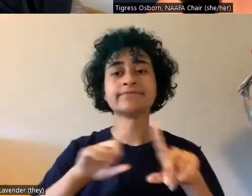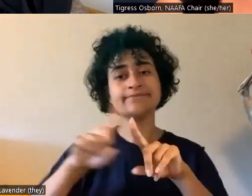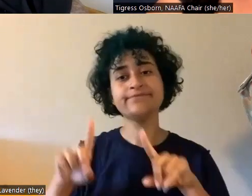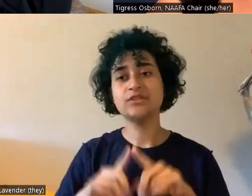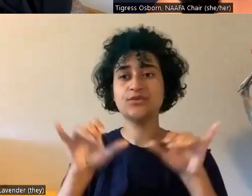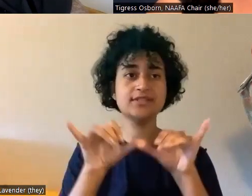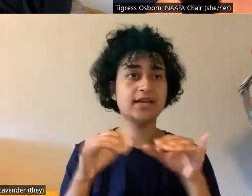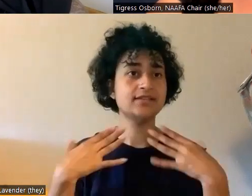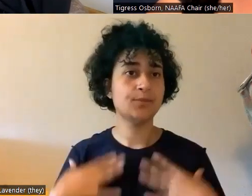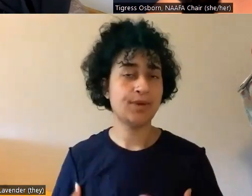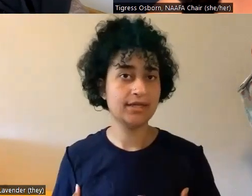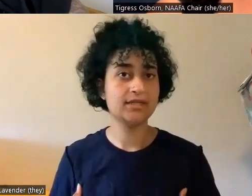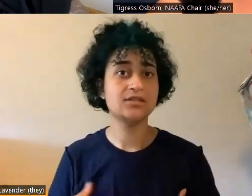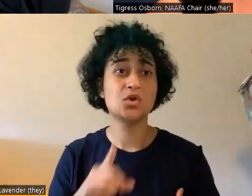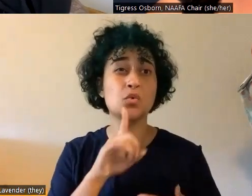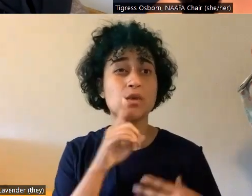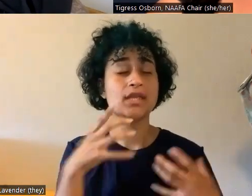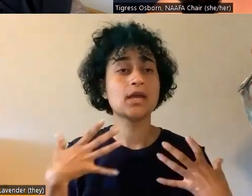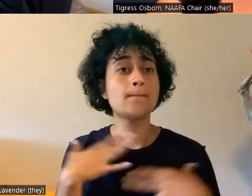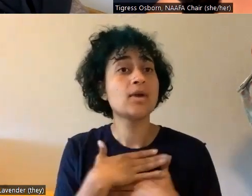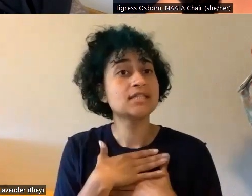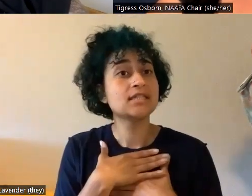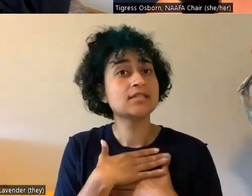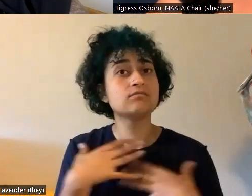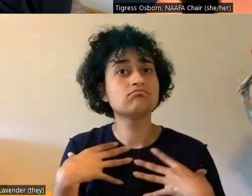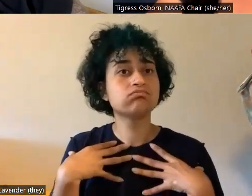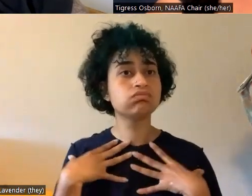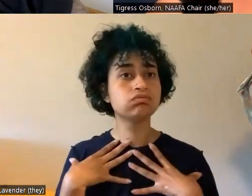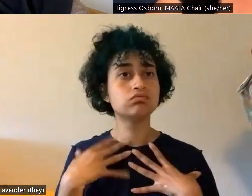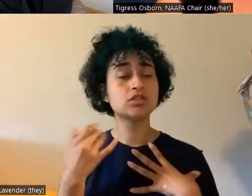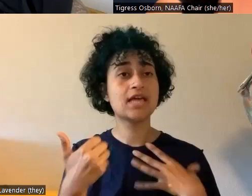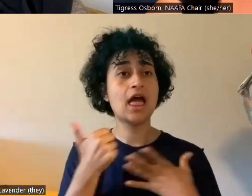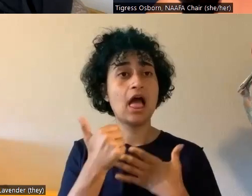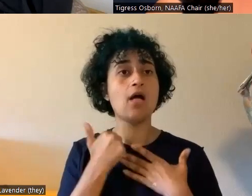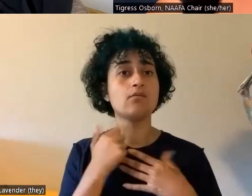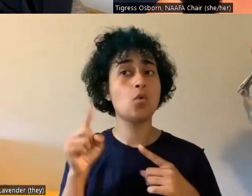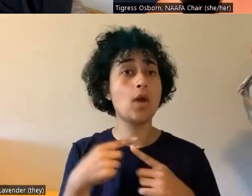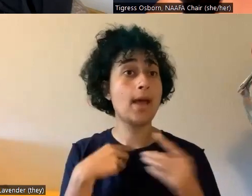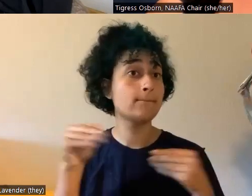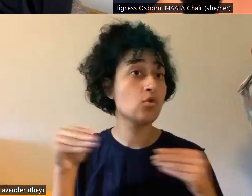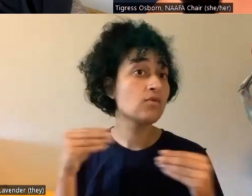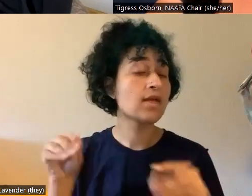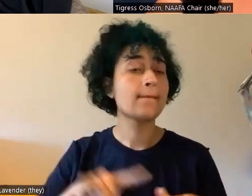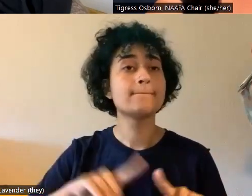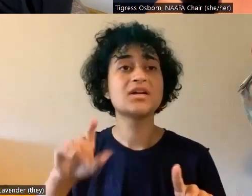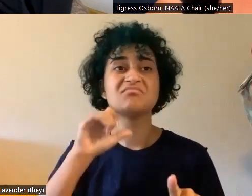They're pretty compressive, which I find to be helpful when I'm moving, um, but they're not too